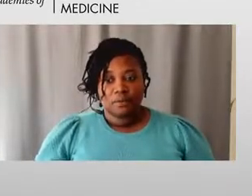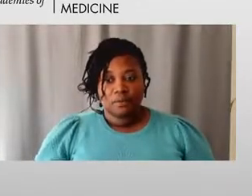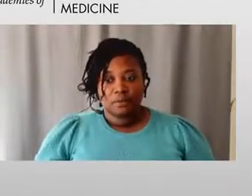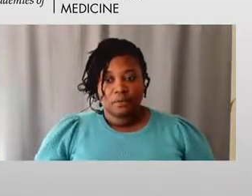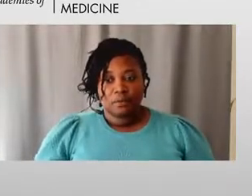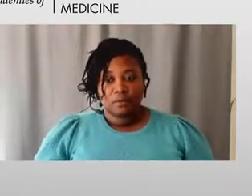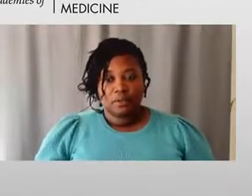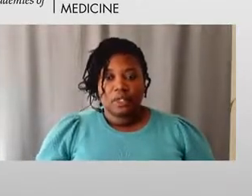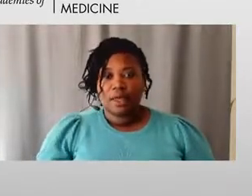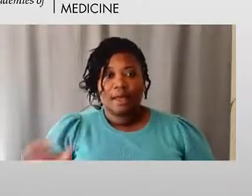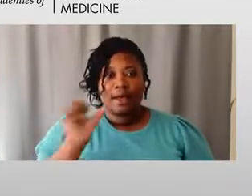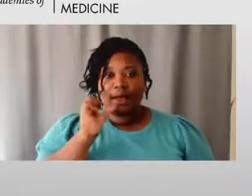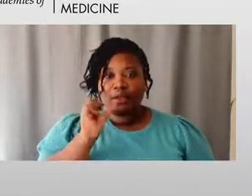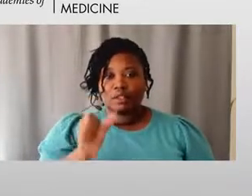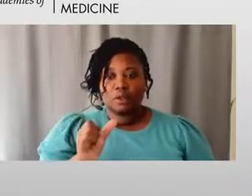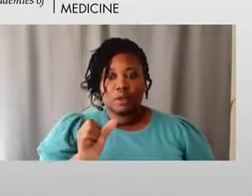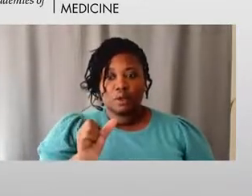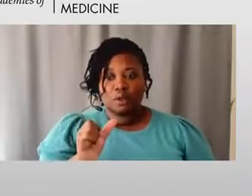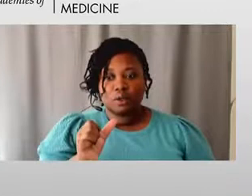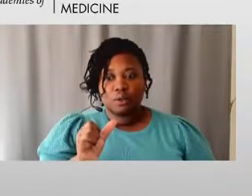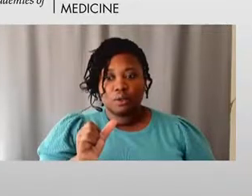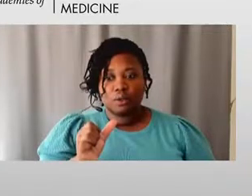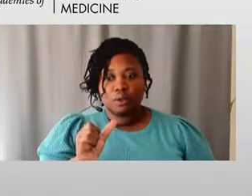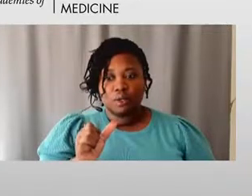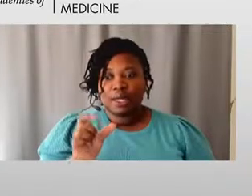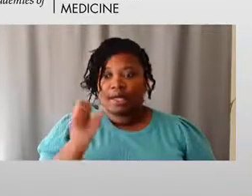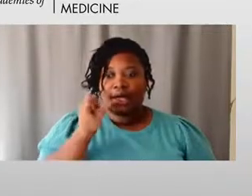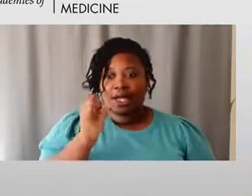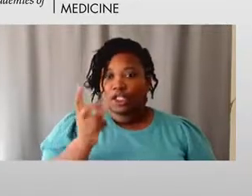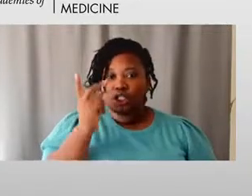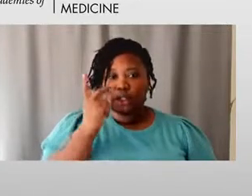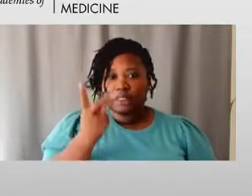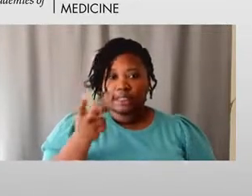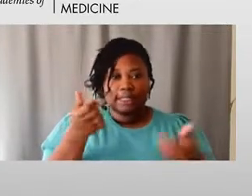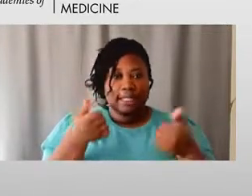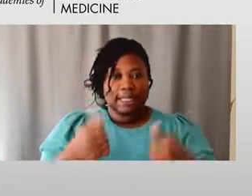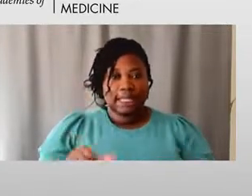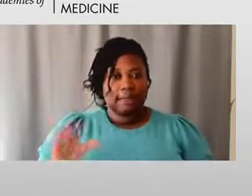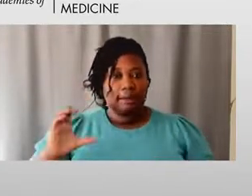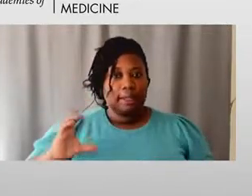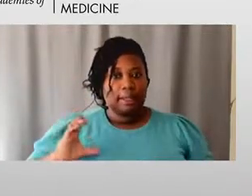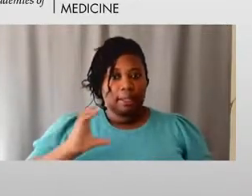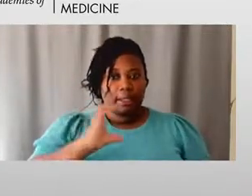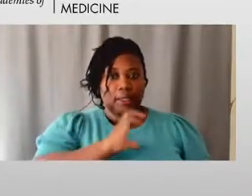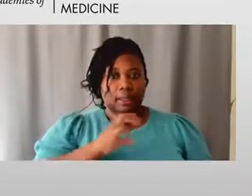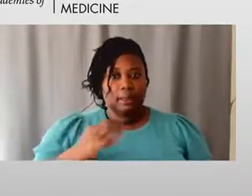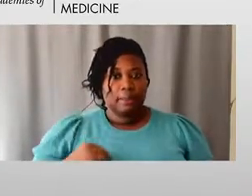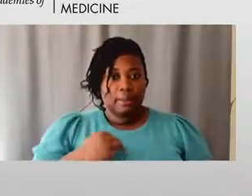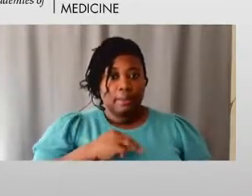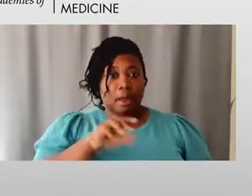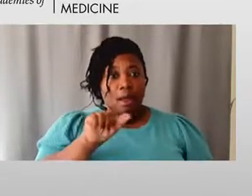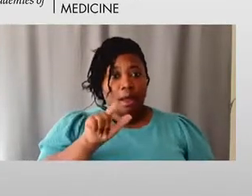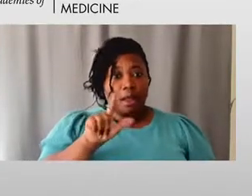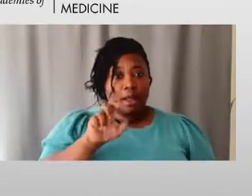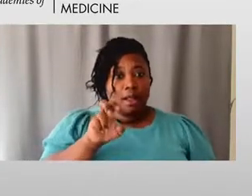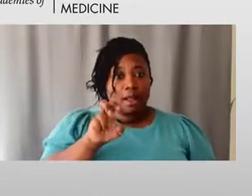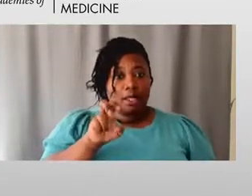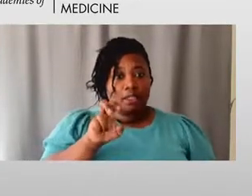Let's see. I don't see any of the committee members. Alexis, are you?